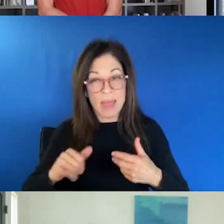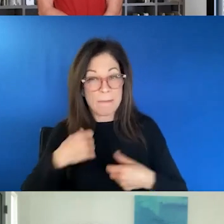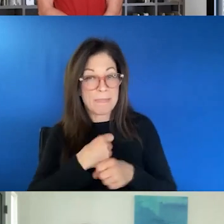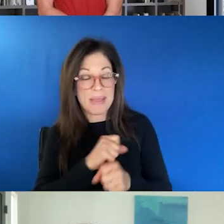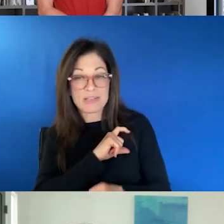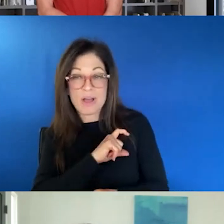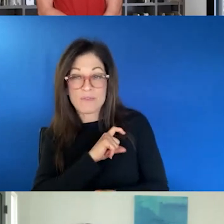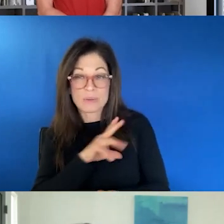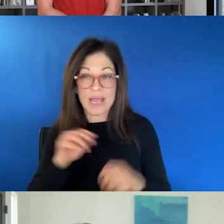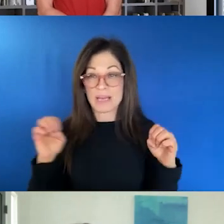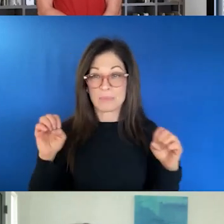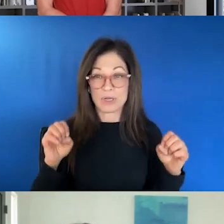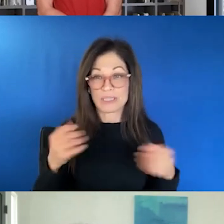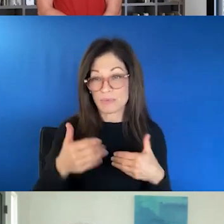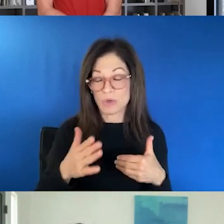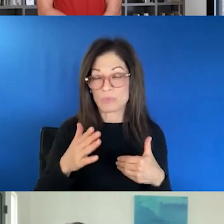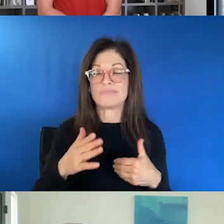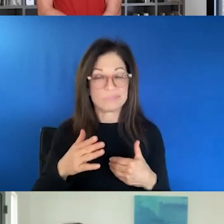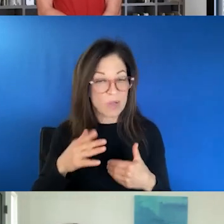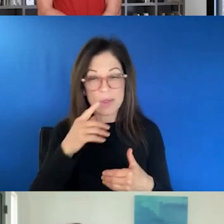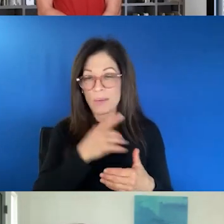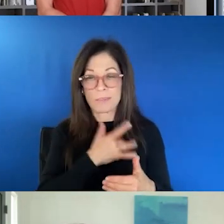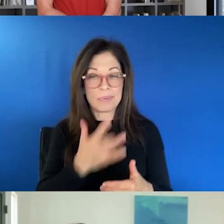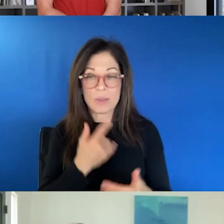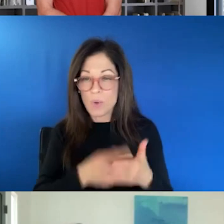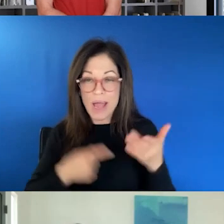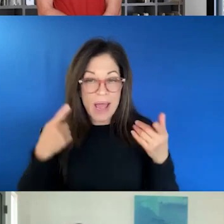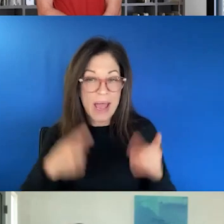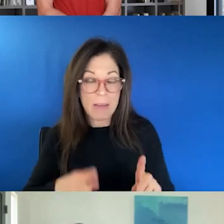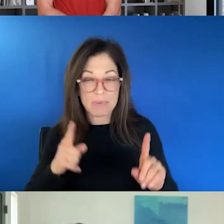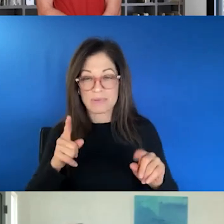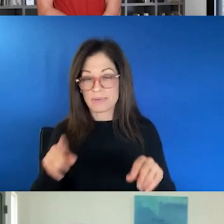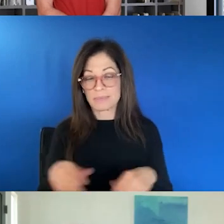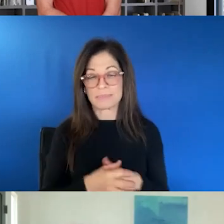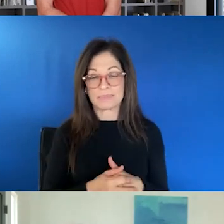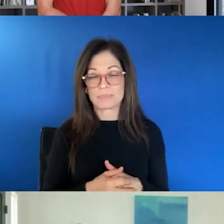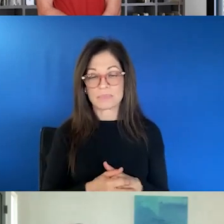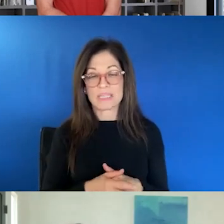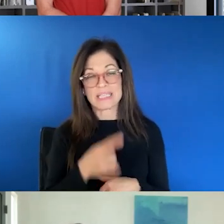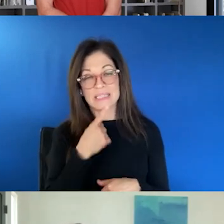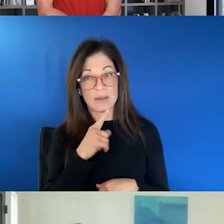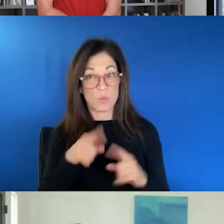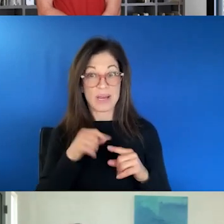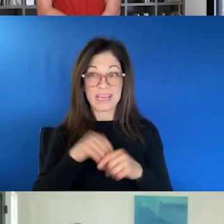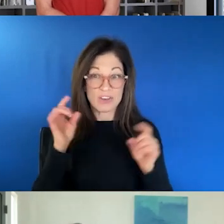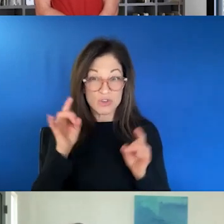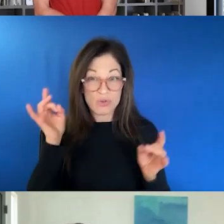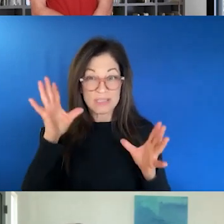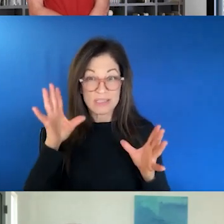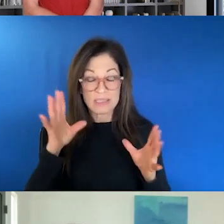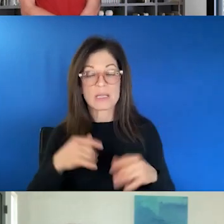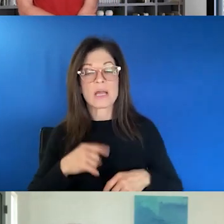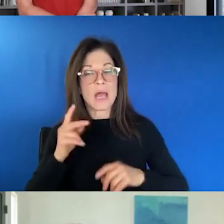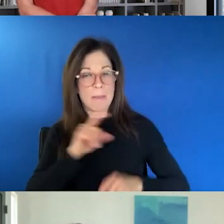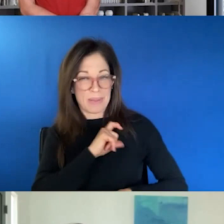emergency room the default responder and provider respectively. He said, when in crisis, I've been responded to by